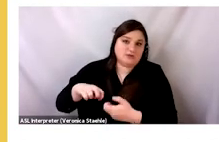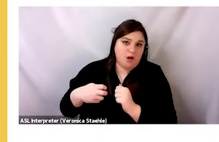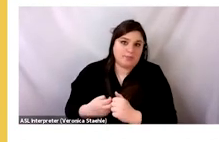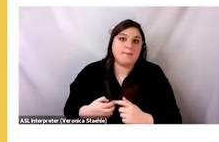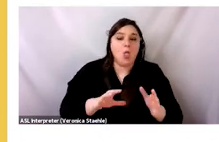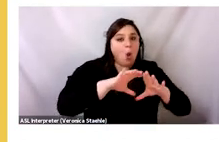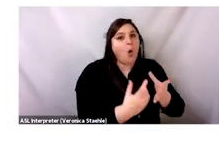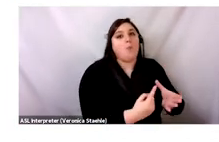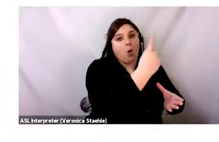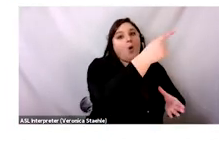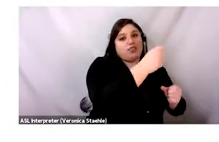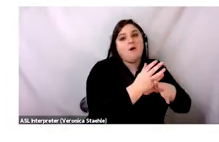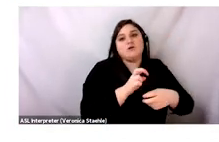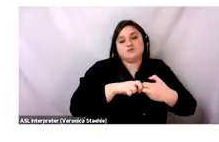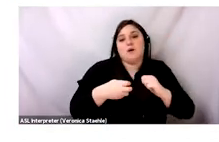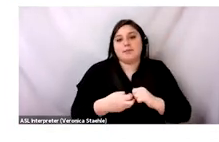Ghana is not the problem.